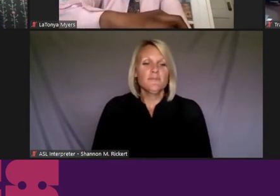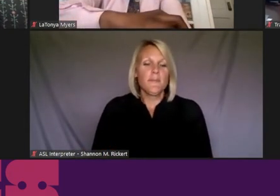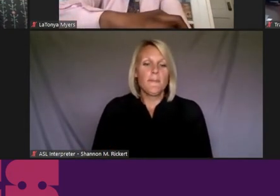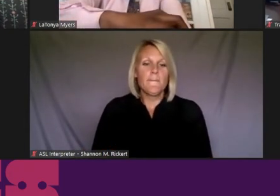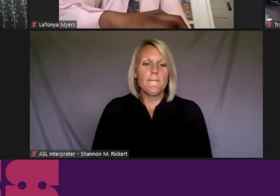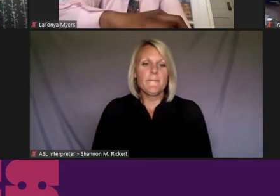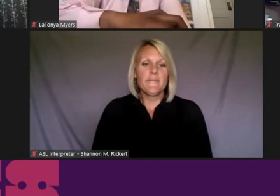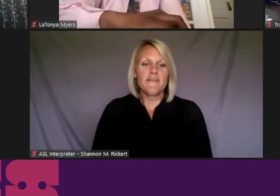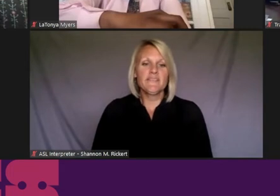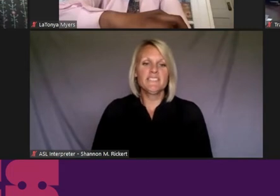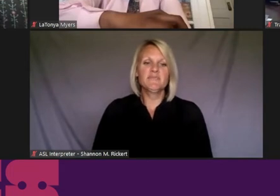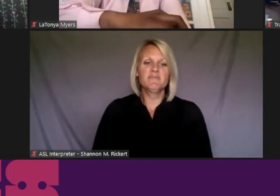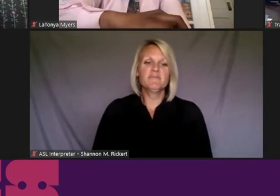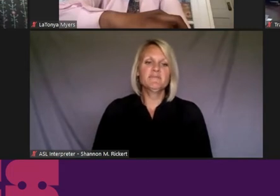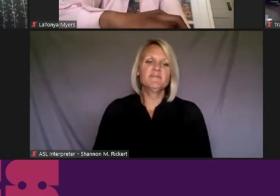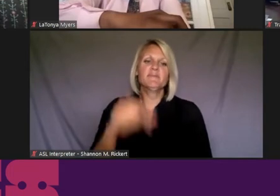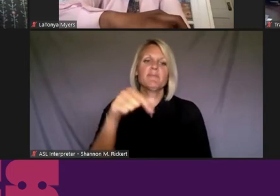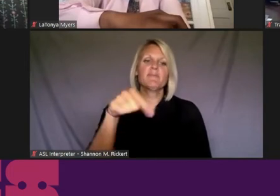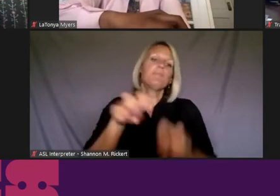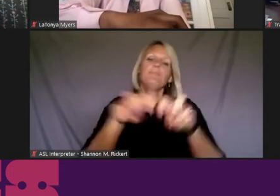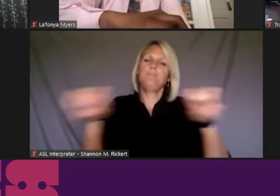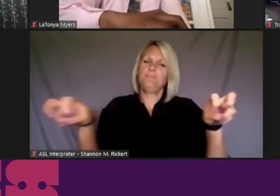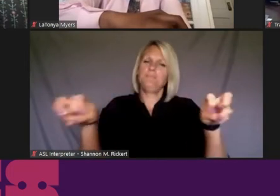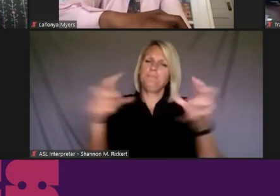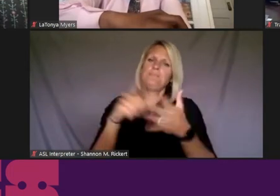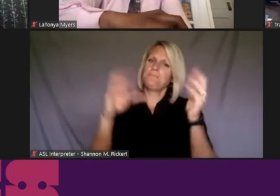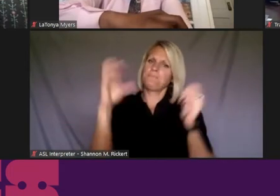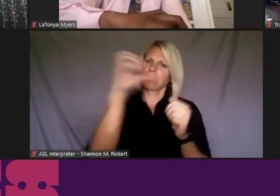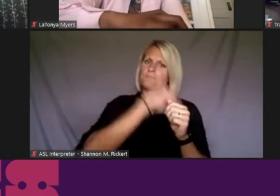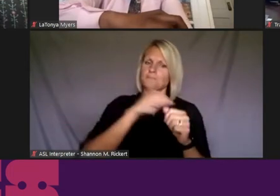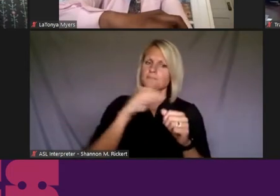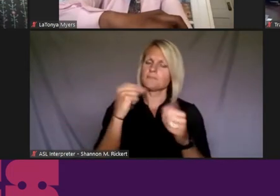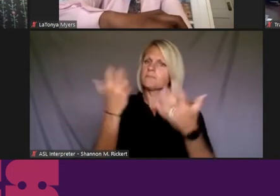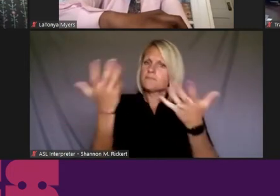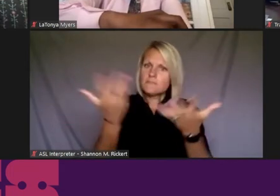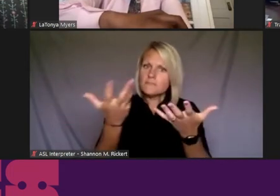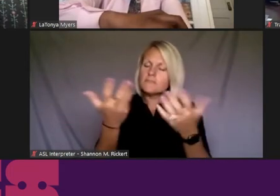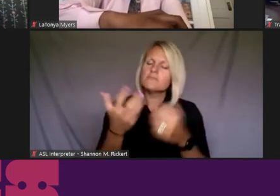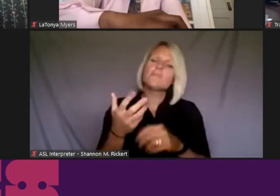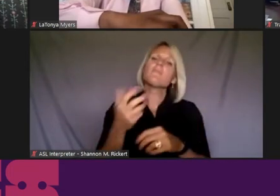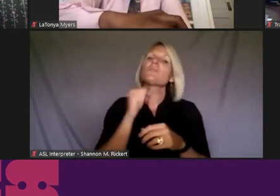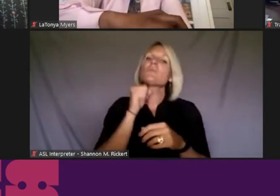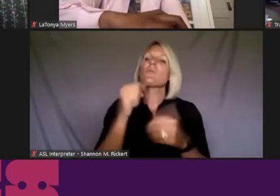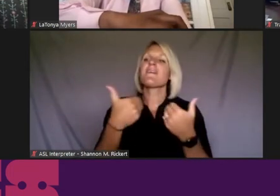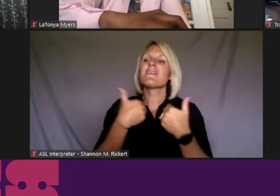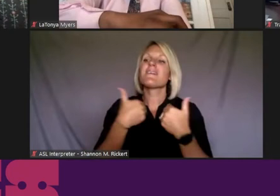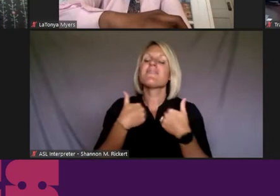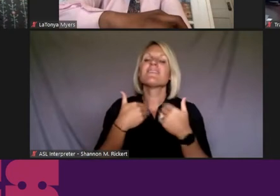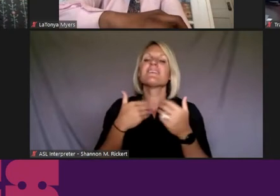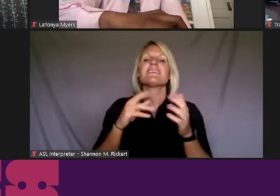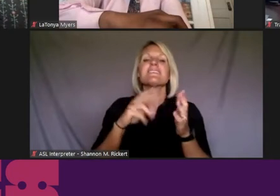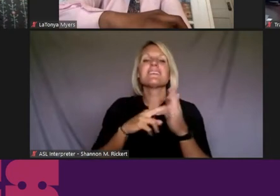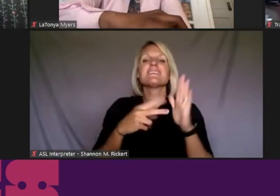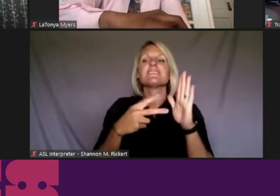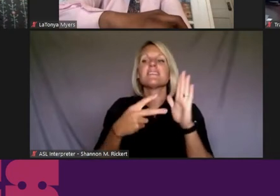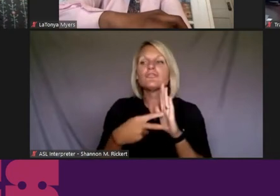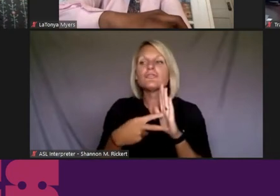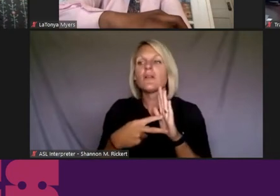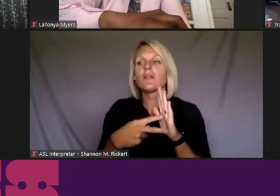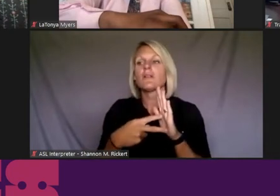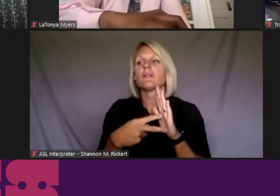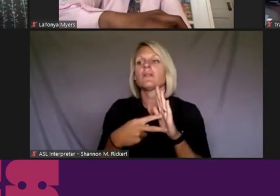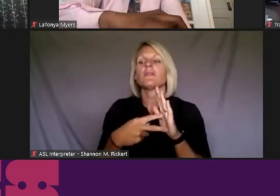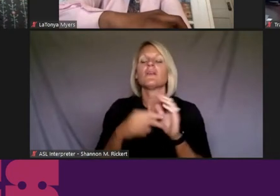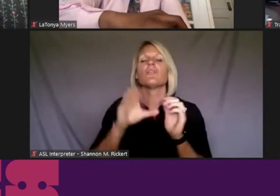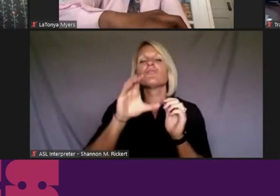around this panel, what's missing is that we don't have an intentionally, so just a criminal justice